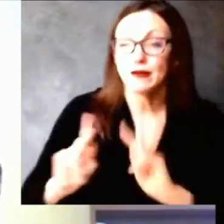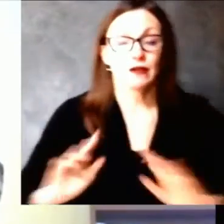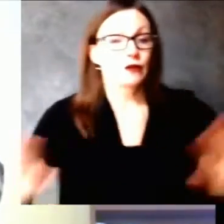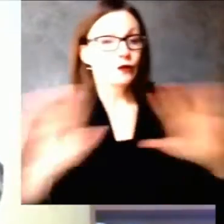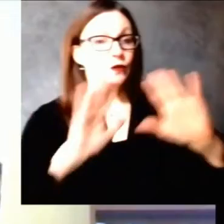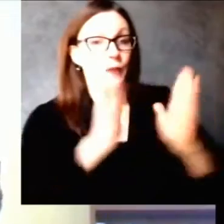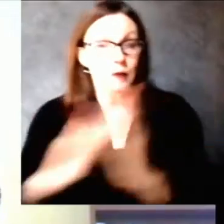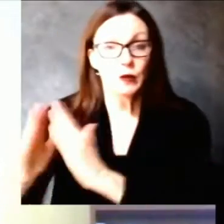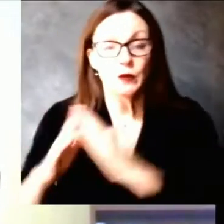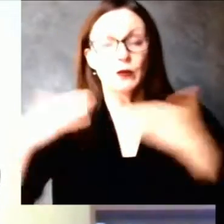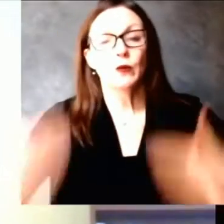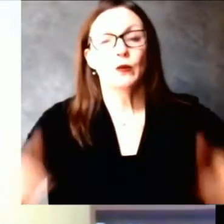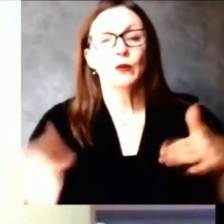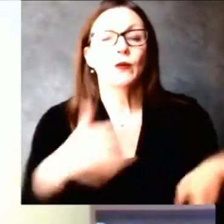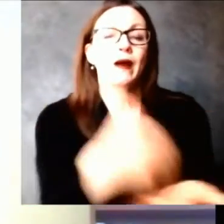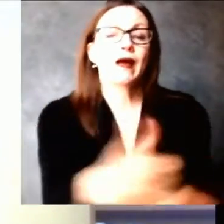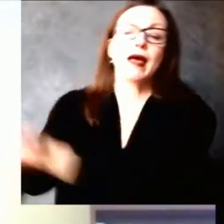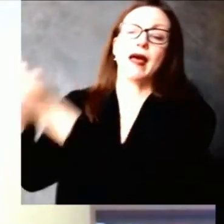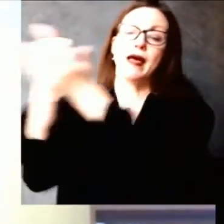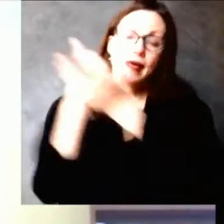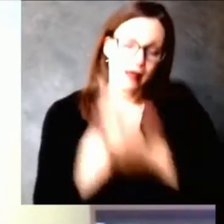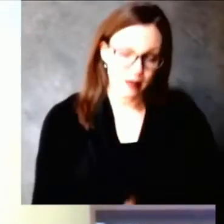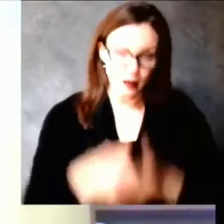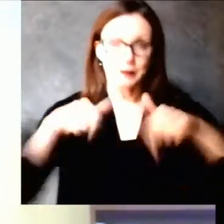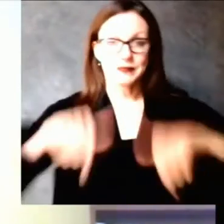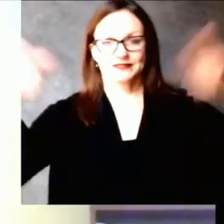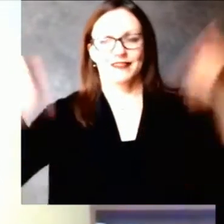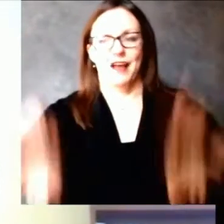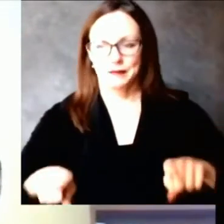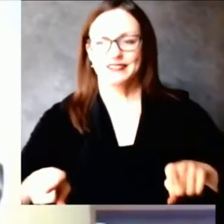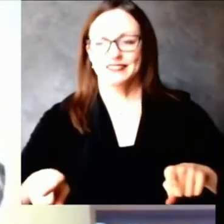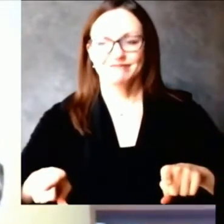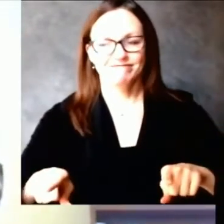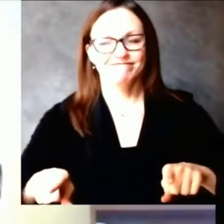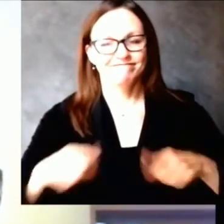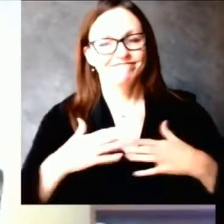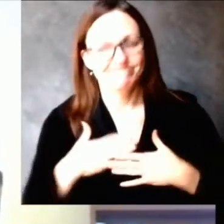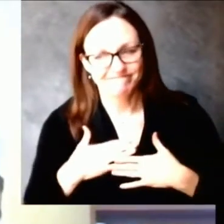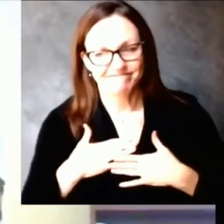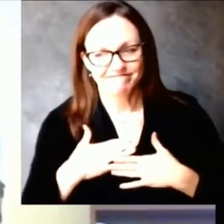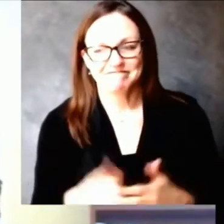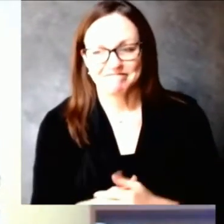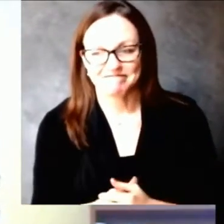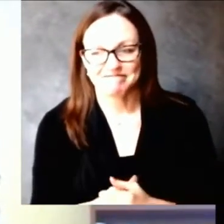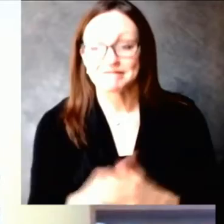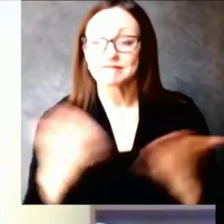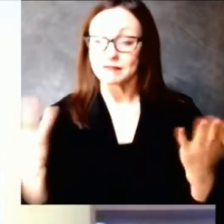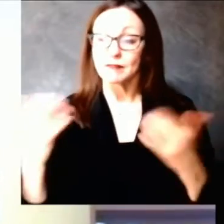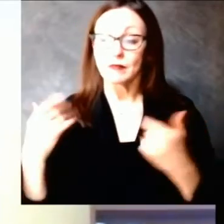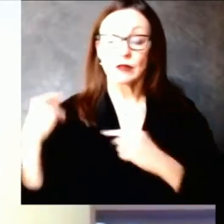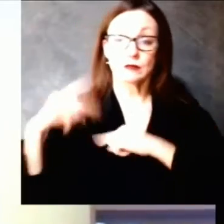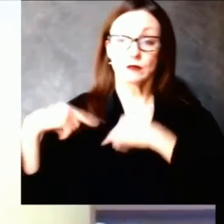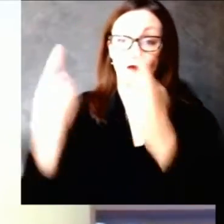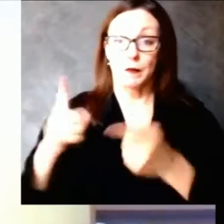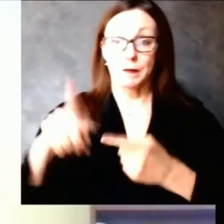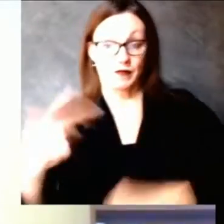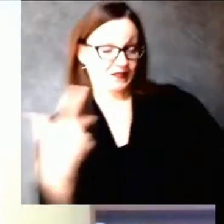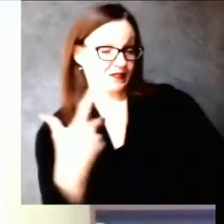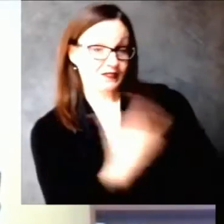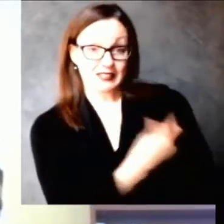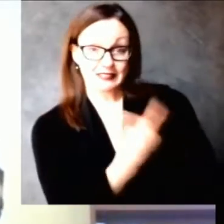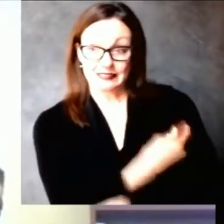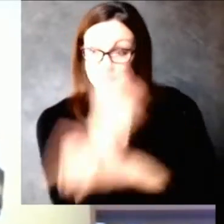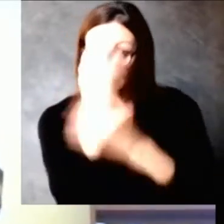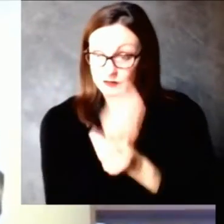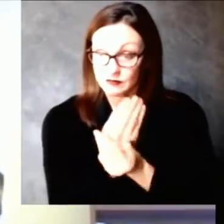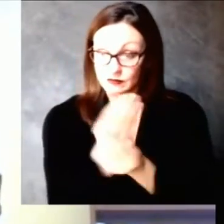860,389 doses of COVID-19 vaccine in Wisconsin. And